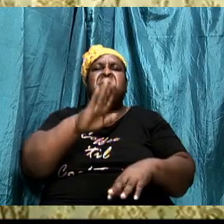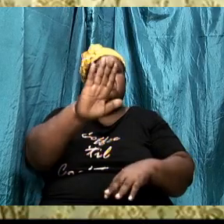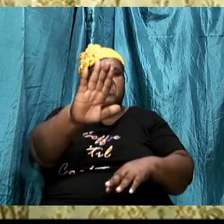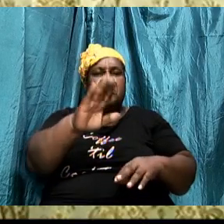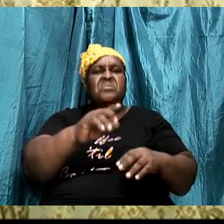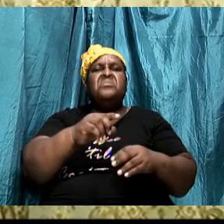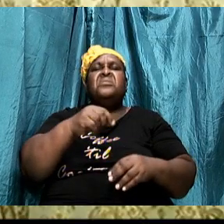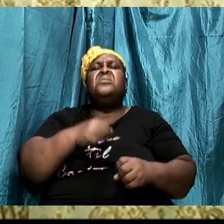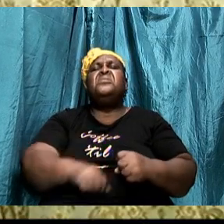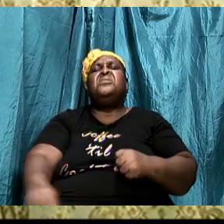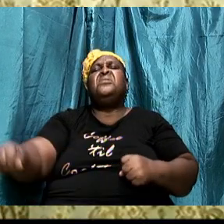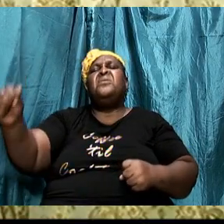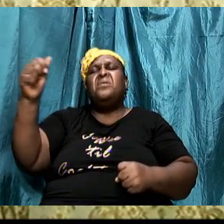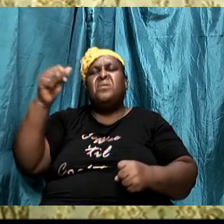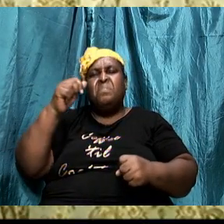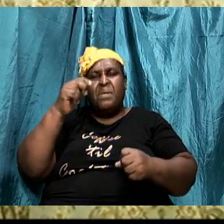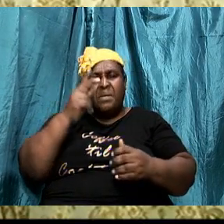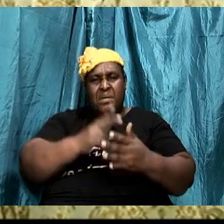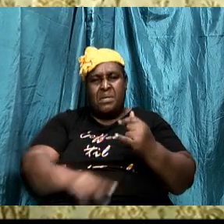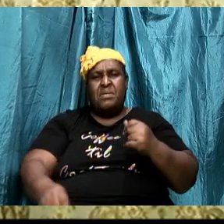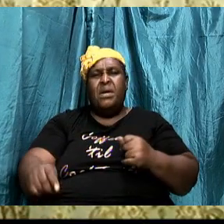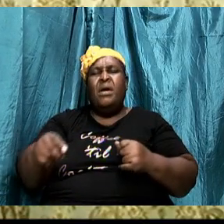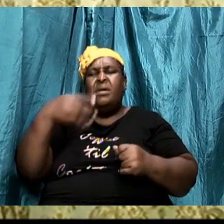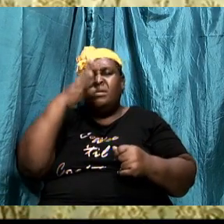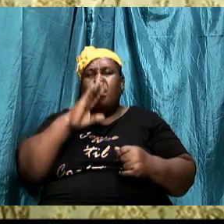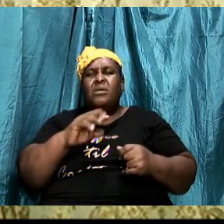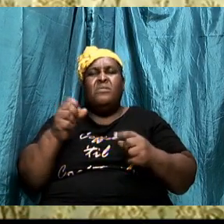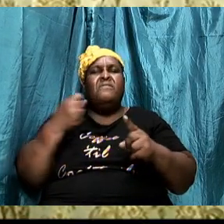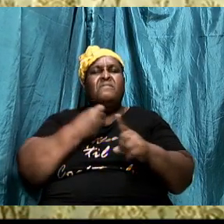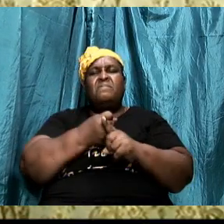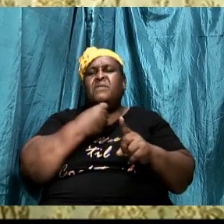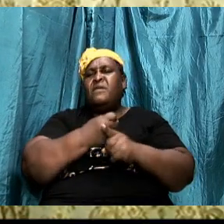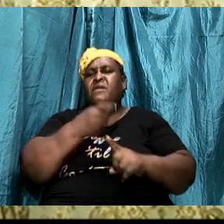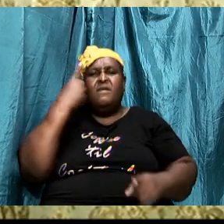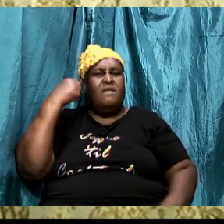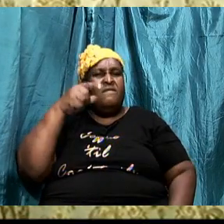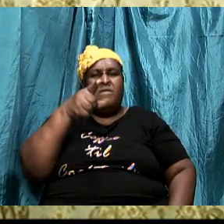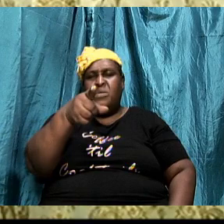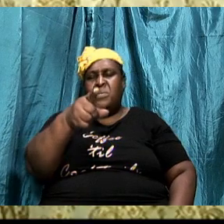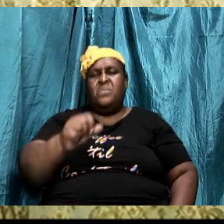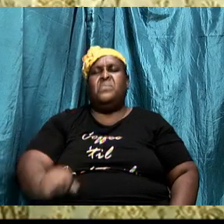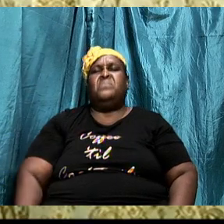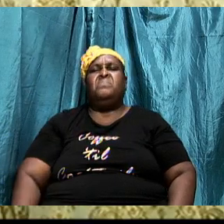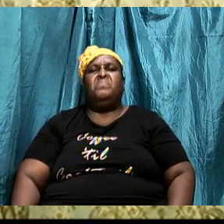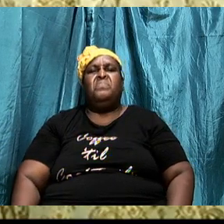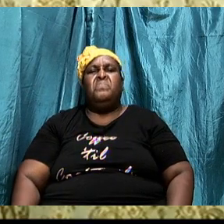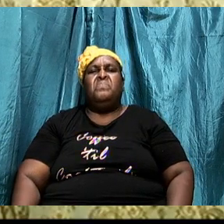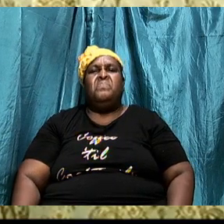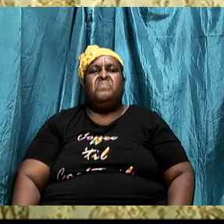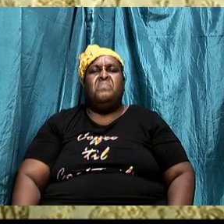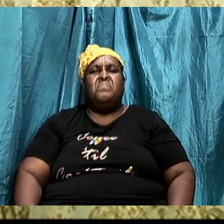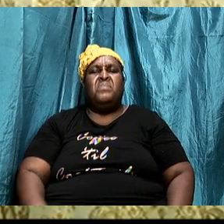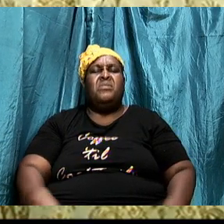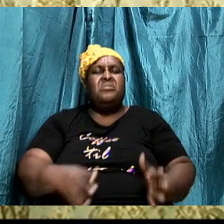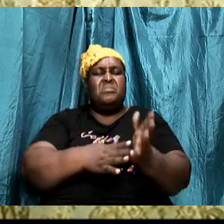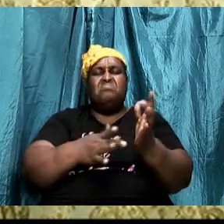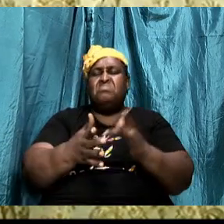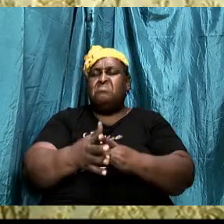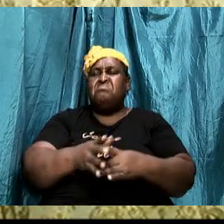the Bible said that the battle is the Lord and he will fight for you and he has never lost a battle